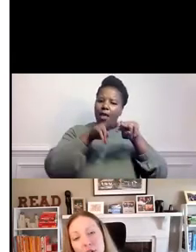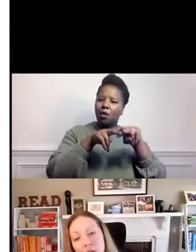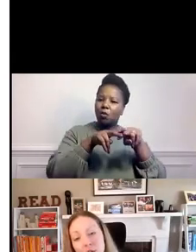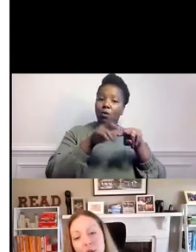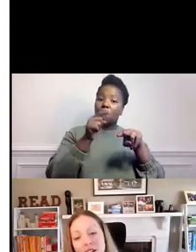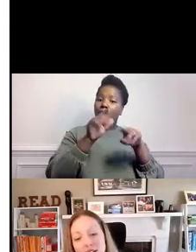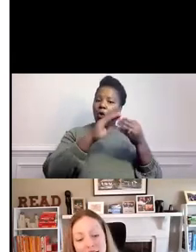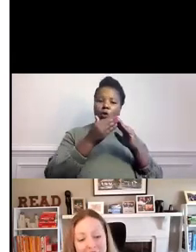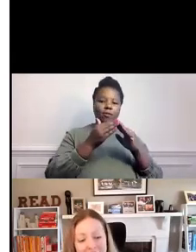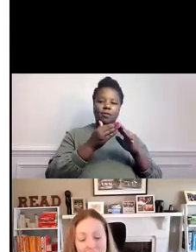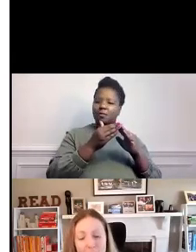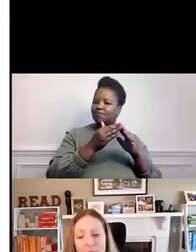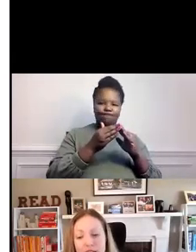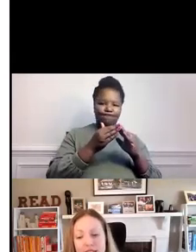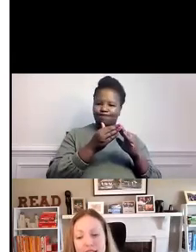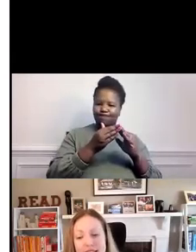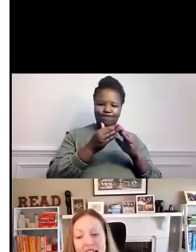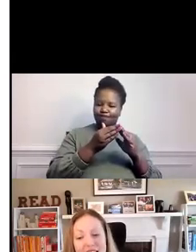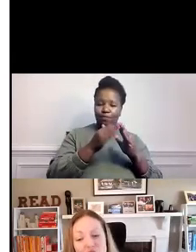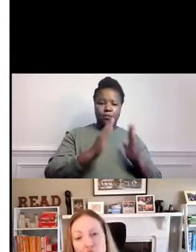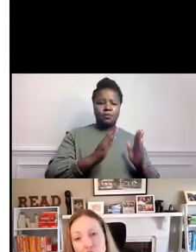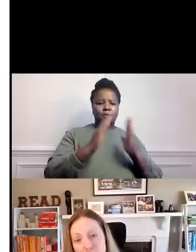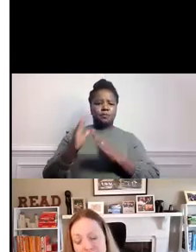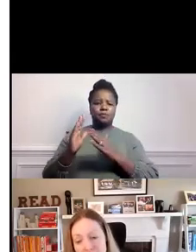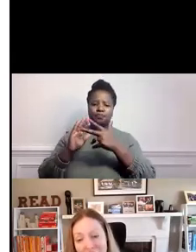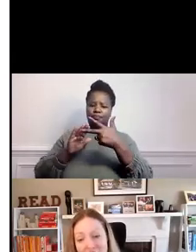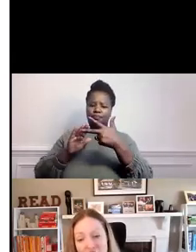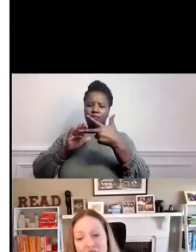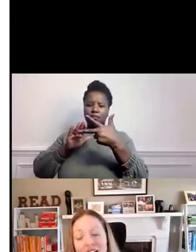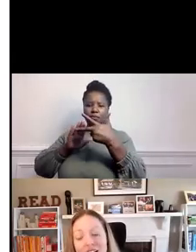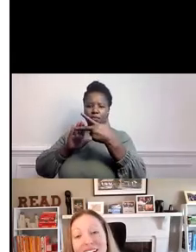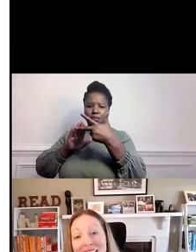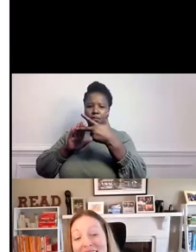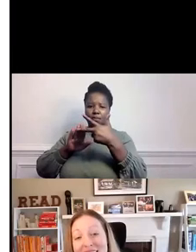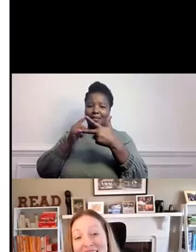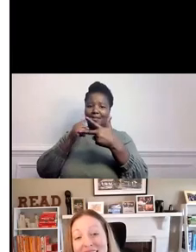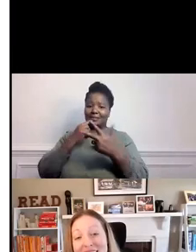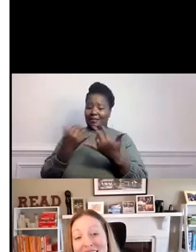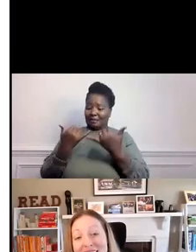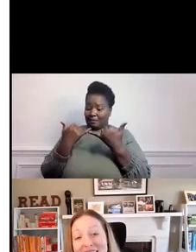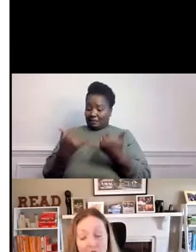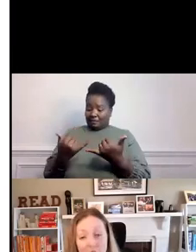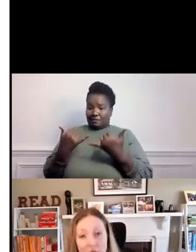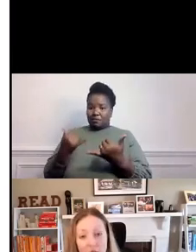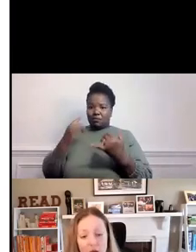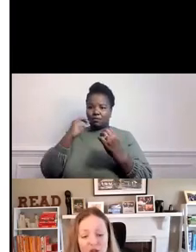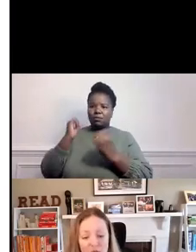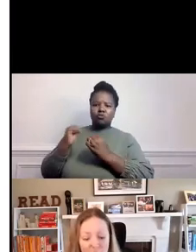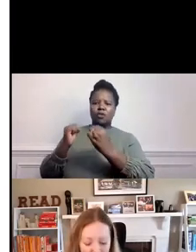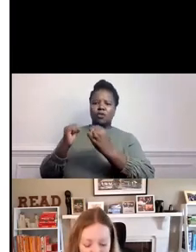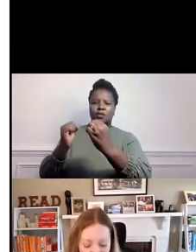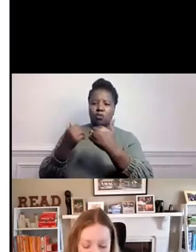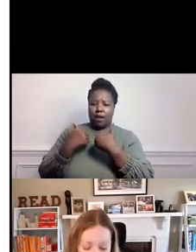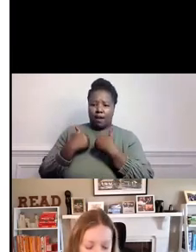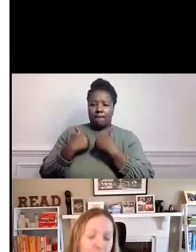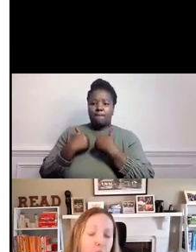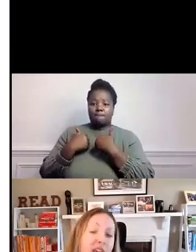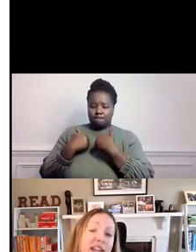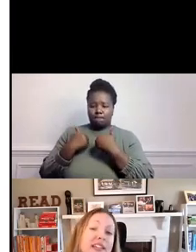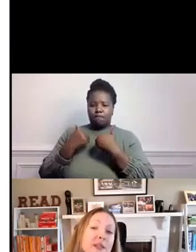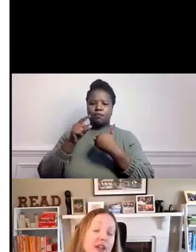third, we want to ask people to test your current strategy against each scenario. So